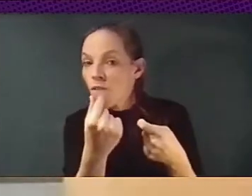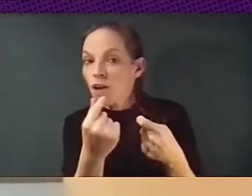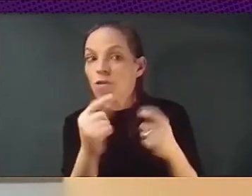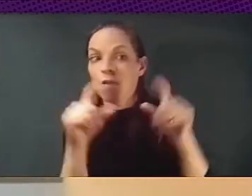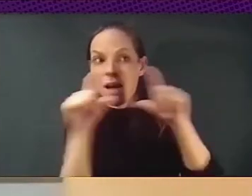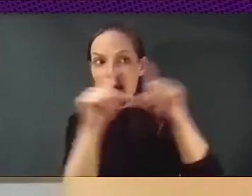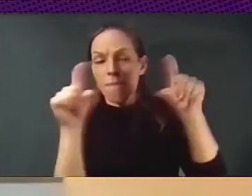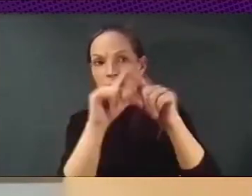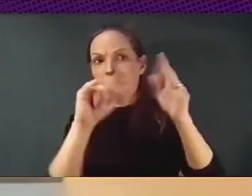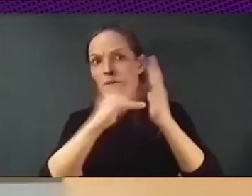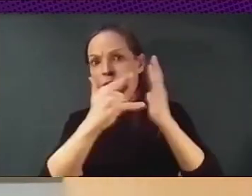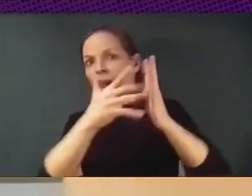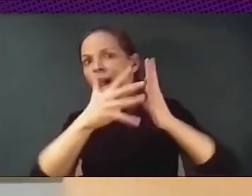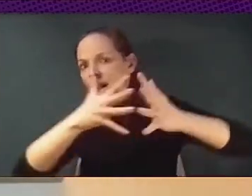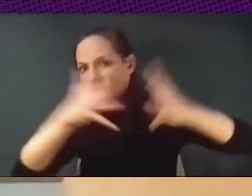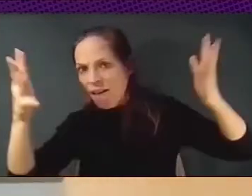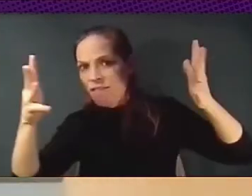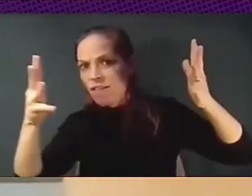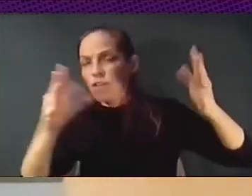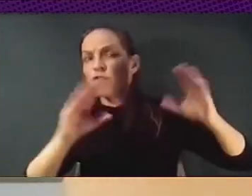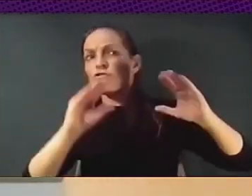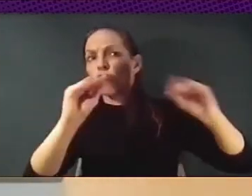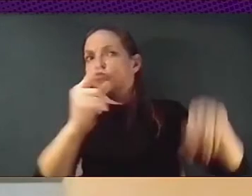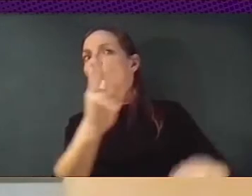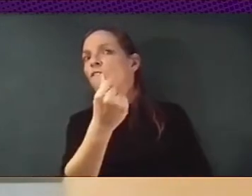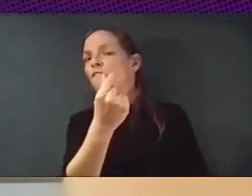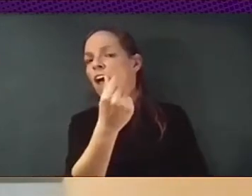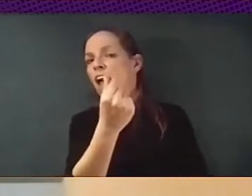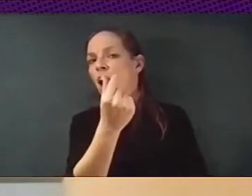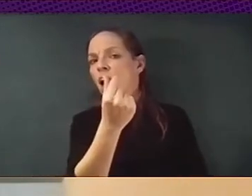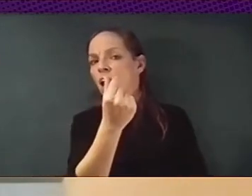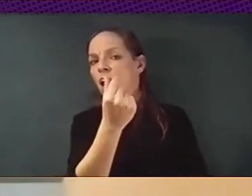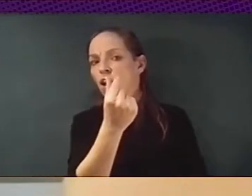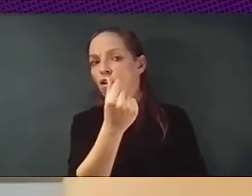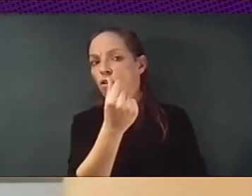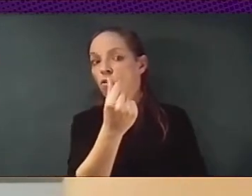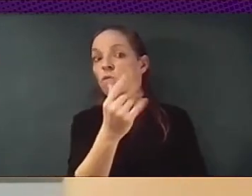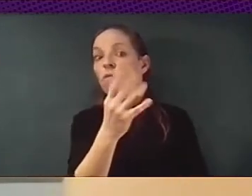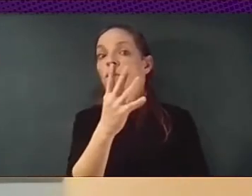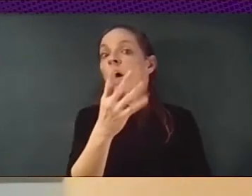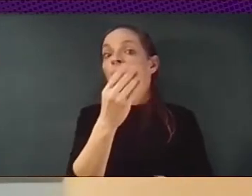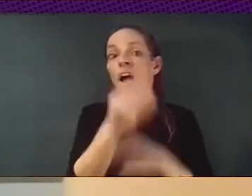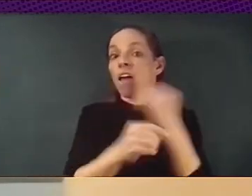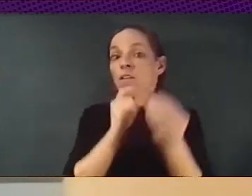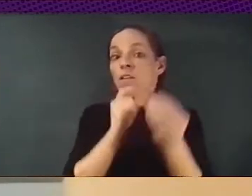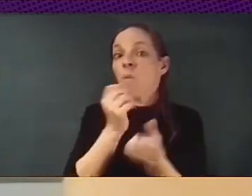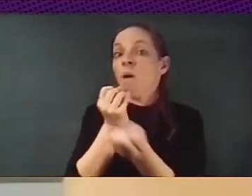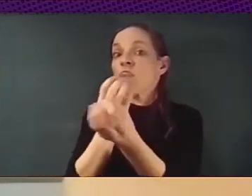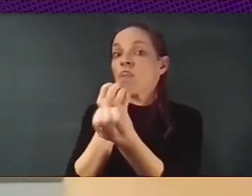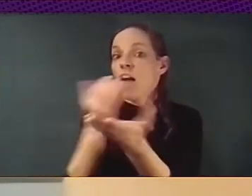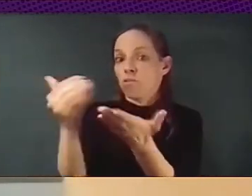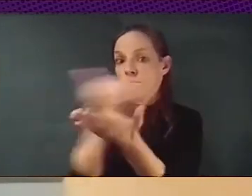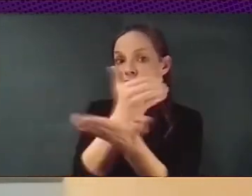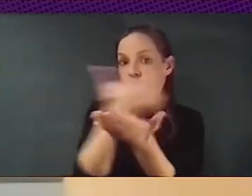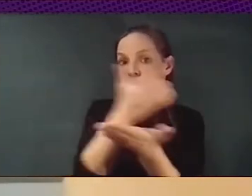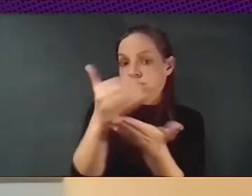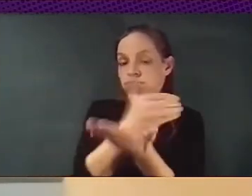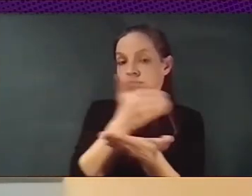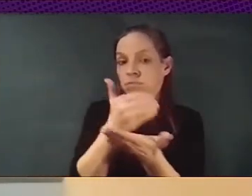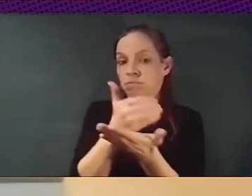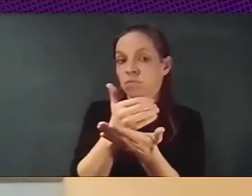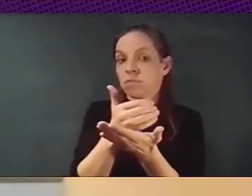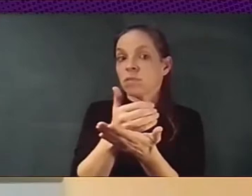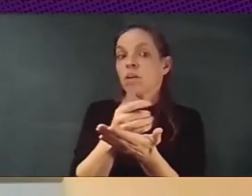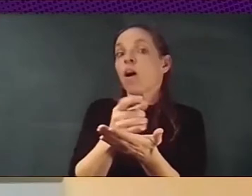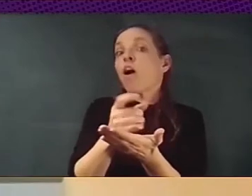with artificial intelligence engines, is basically, you know, 17 trillion US dollars, they run the market, they control the market,